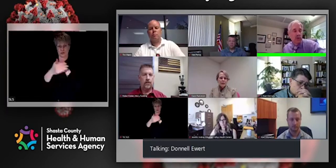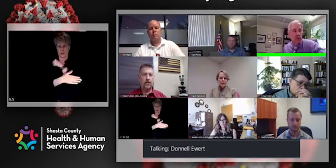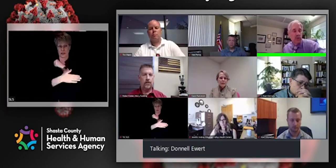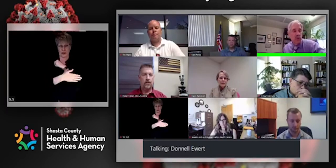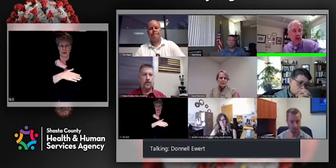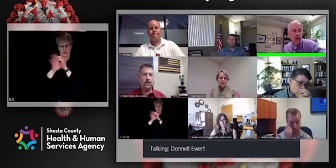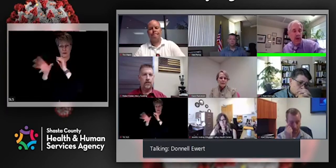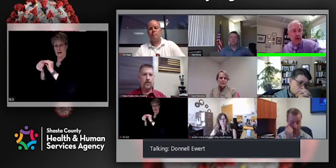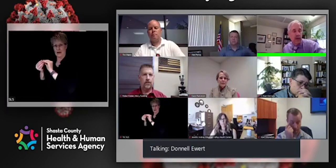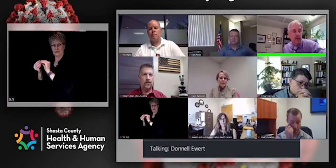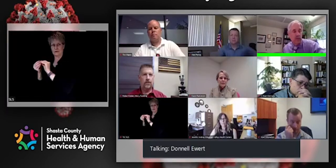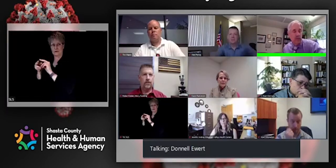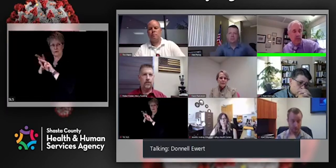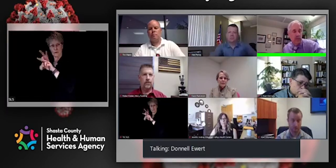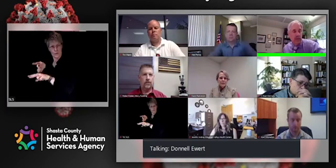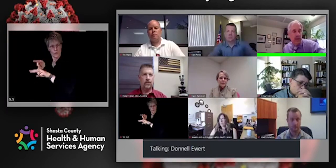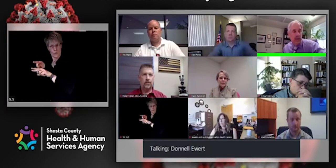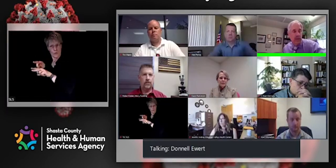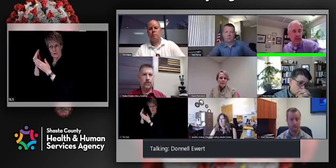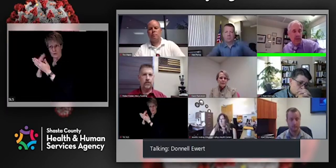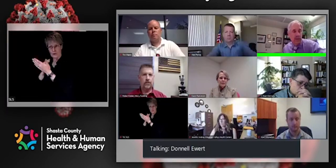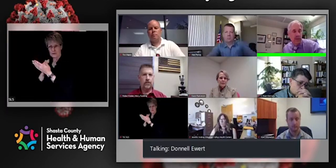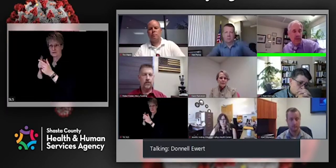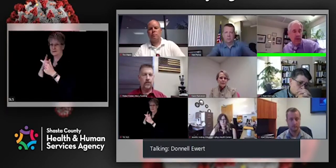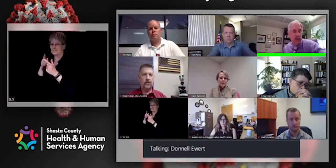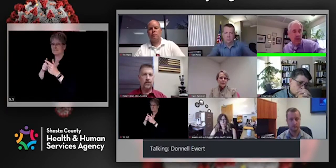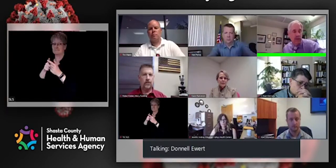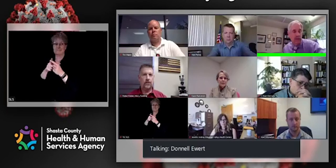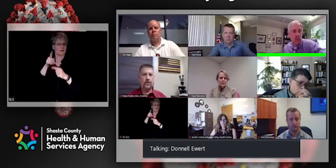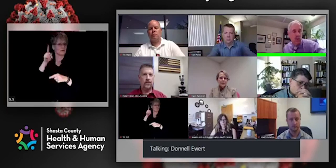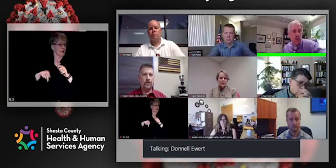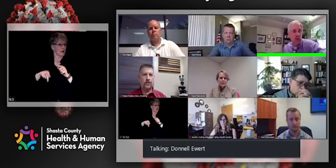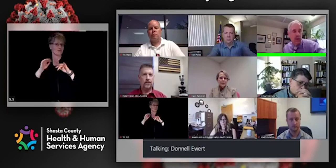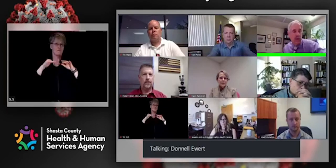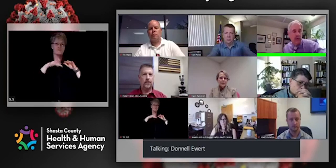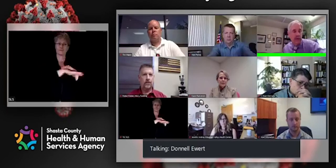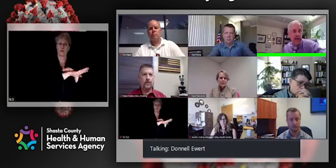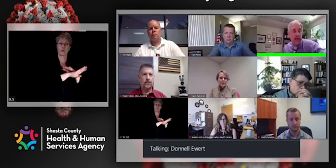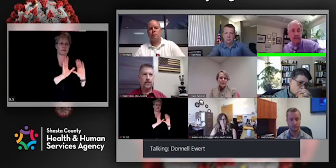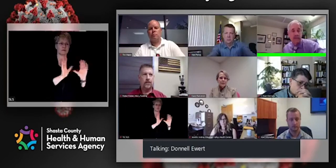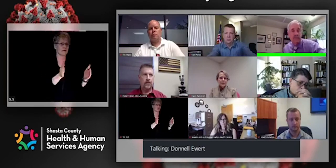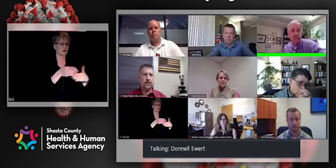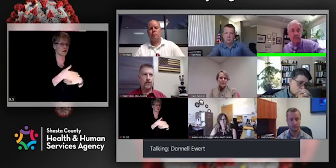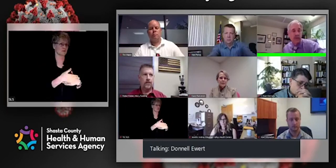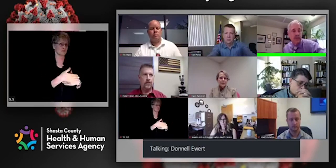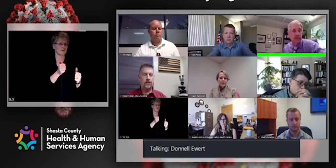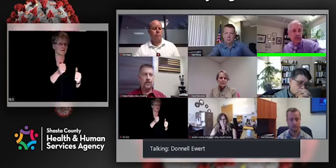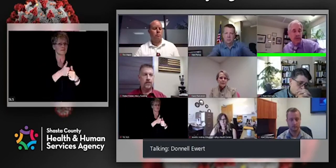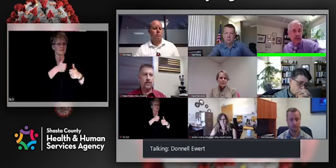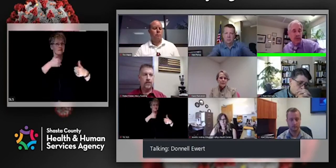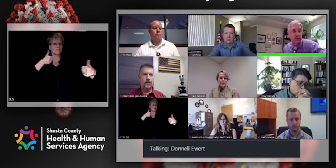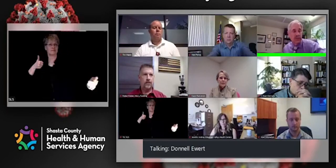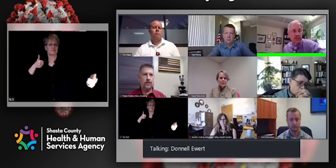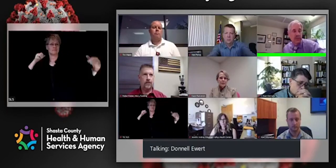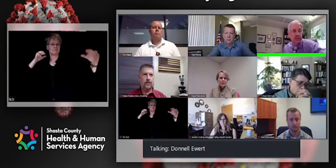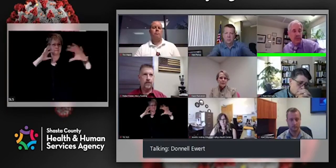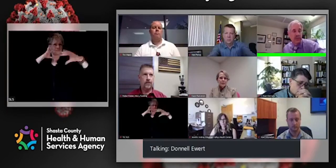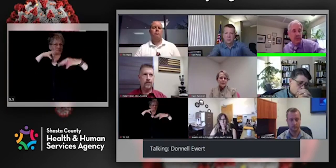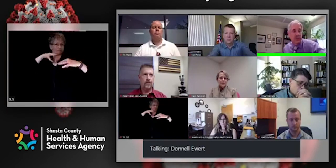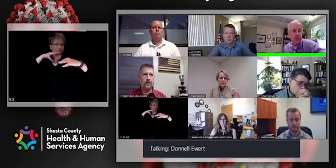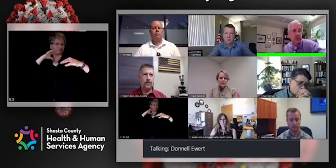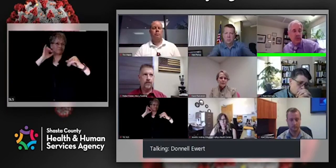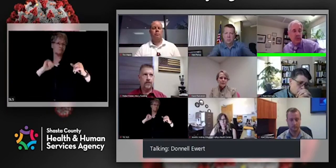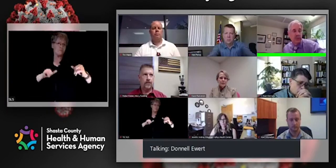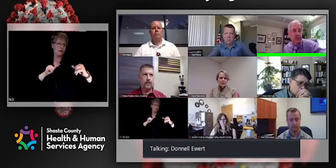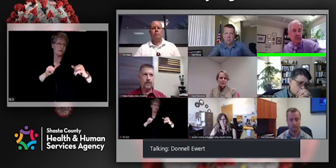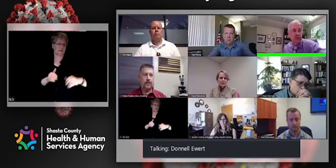that is why, uh, we feel like we need to be a little more, uh, active in, uh, addressing some of these